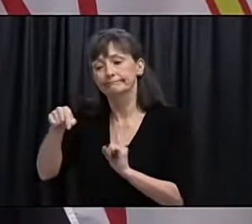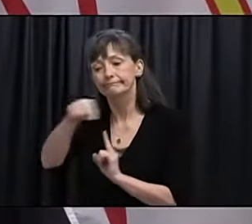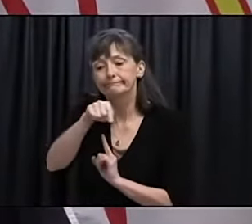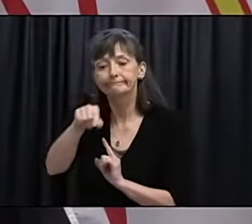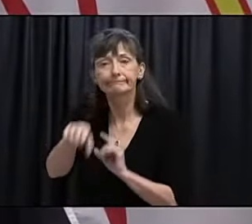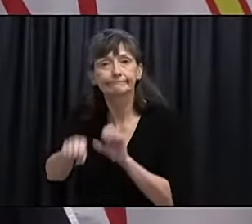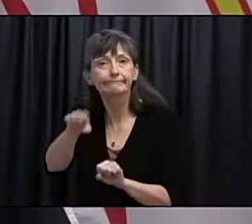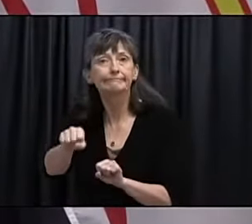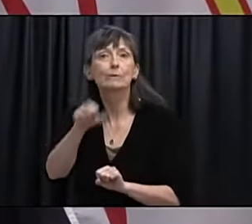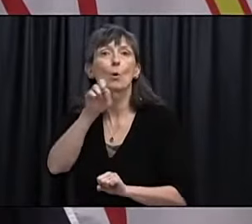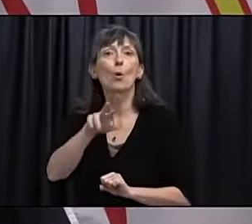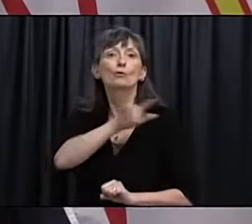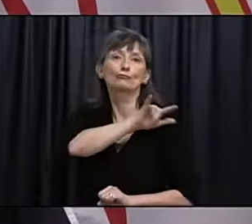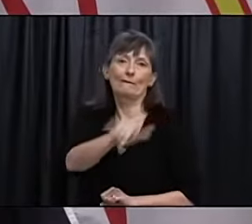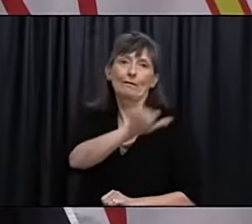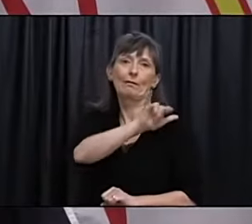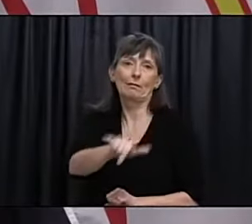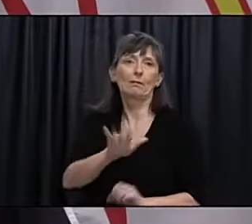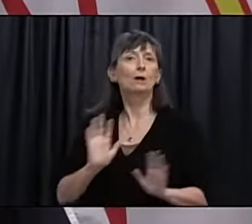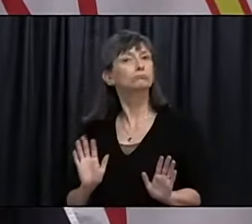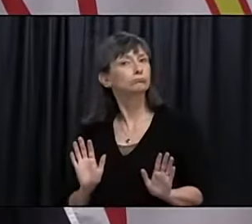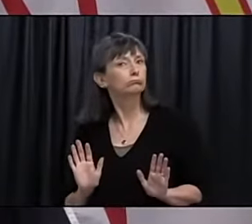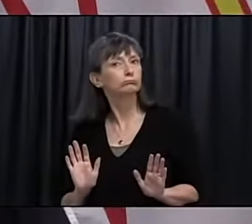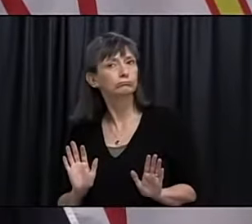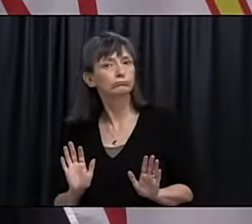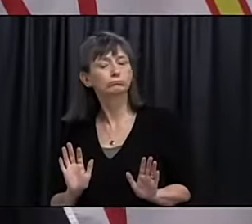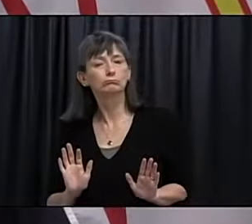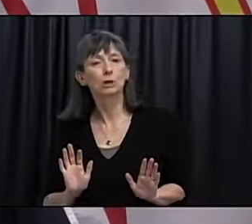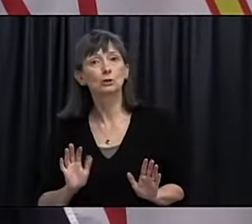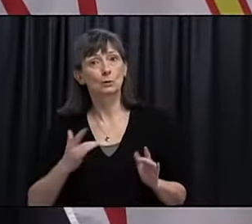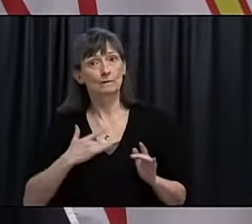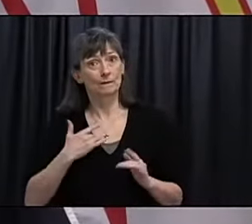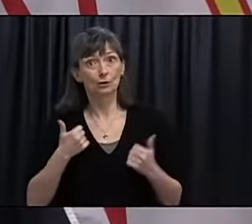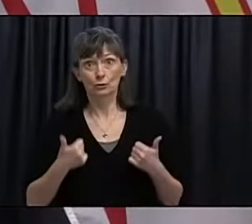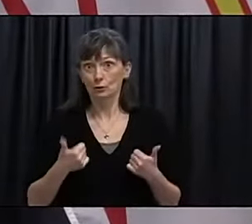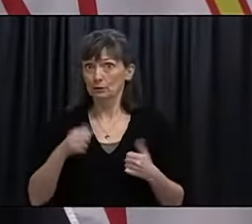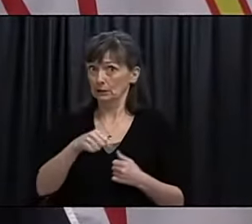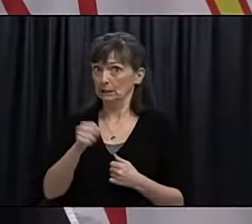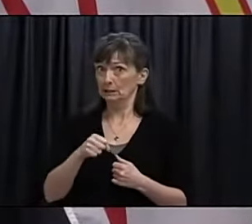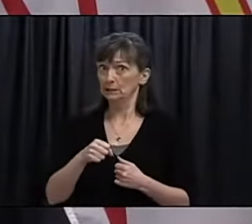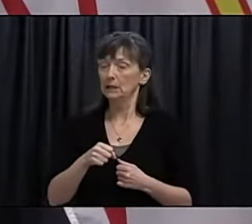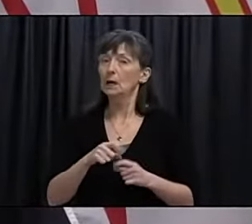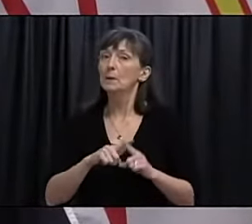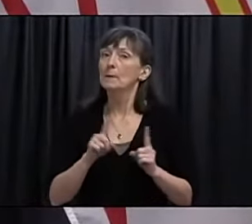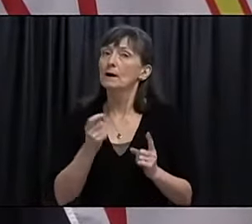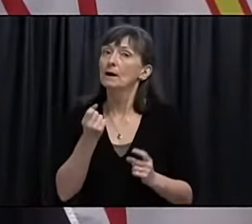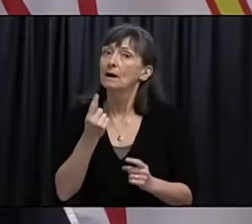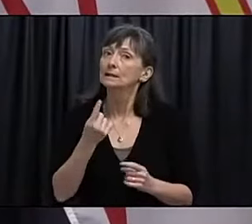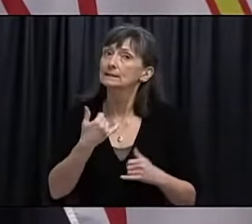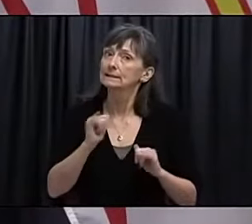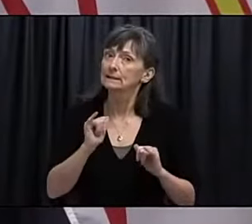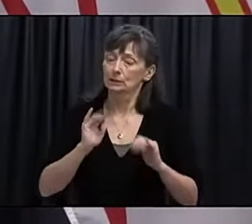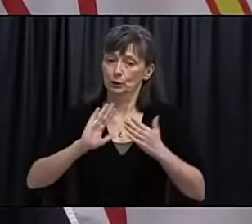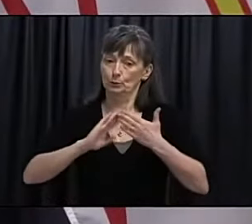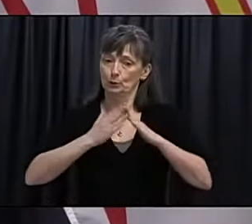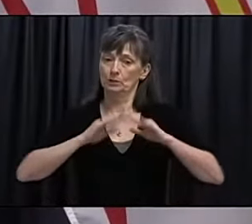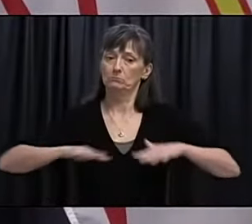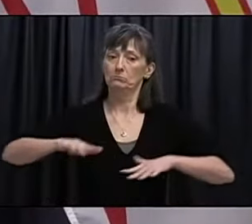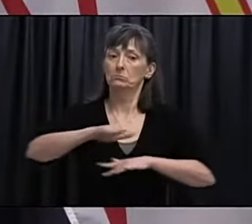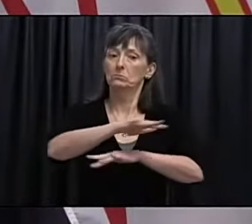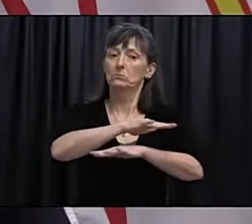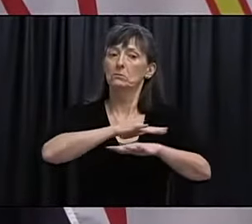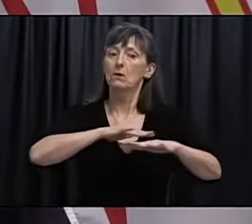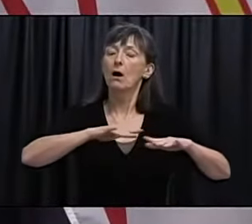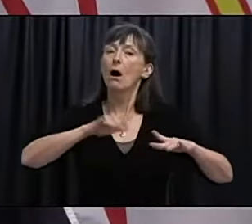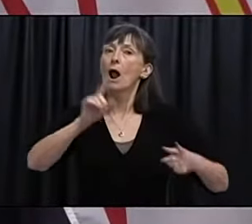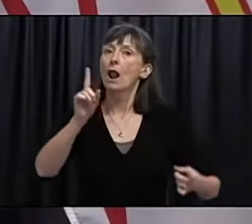cases. While we remain optimistic it is important for us to have confidence that the risk of community spread is reduced so